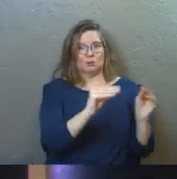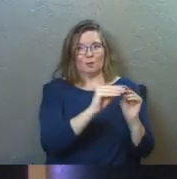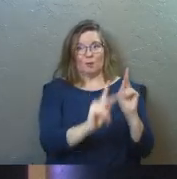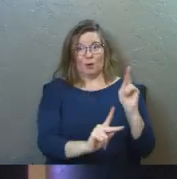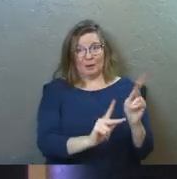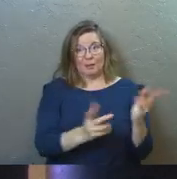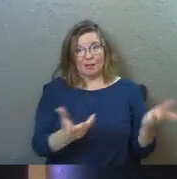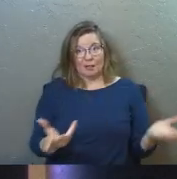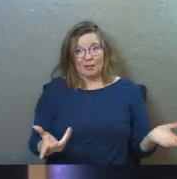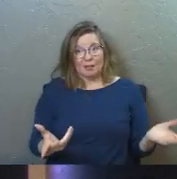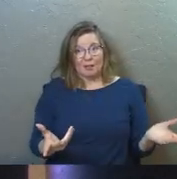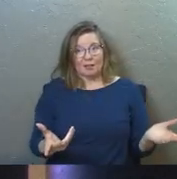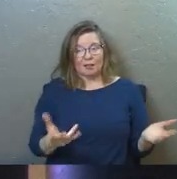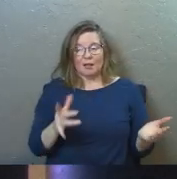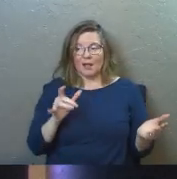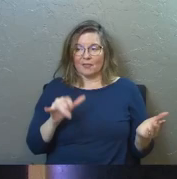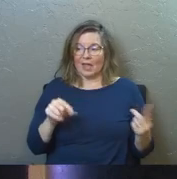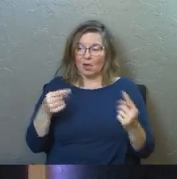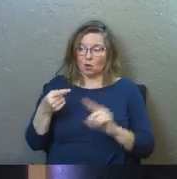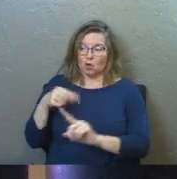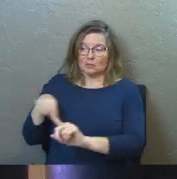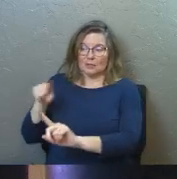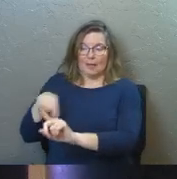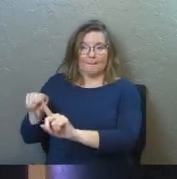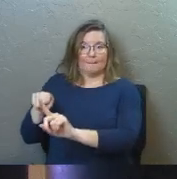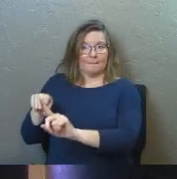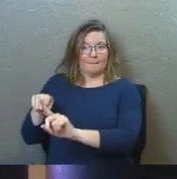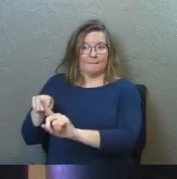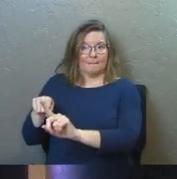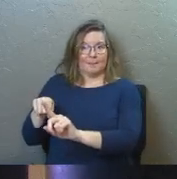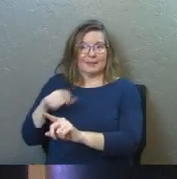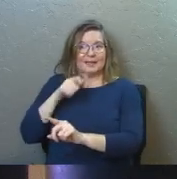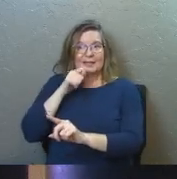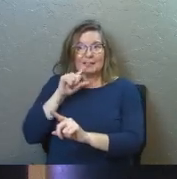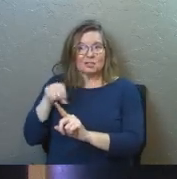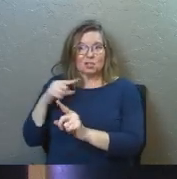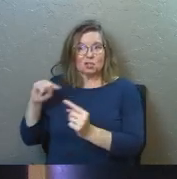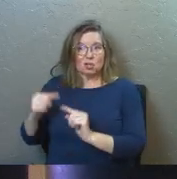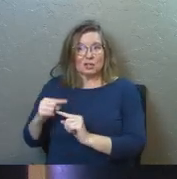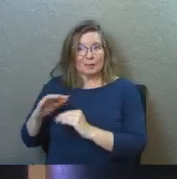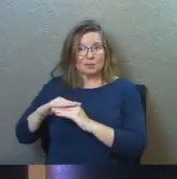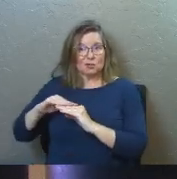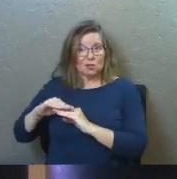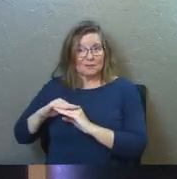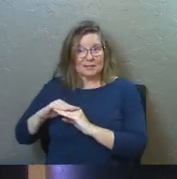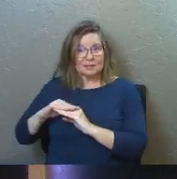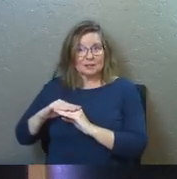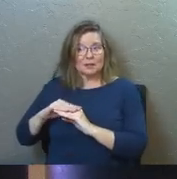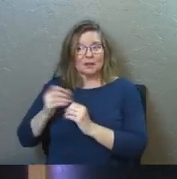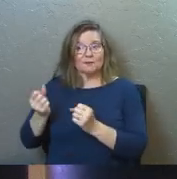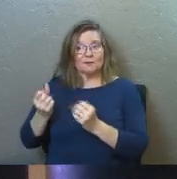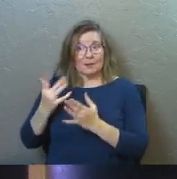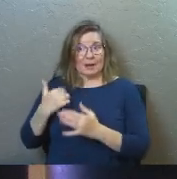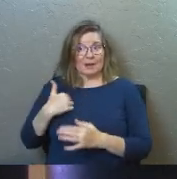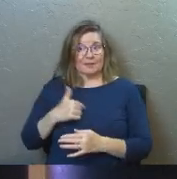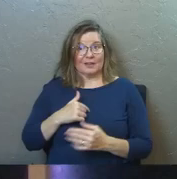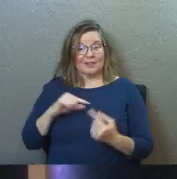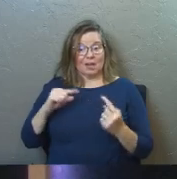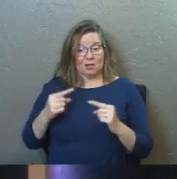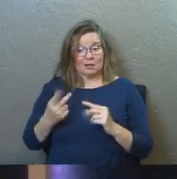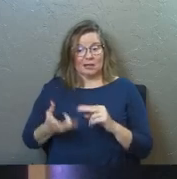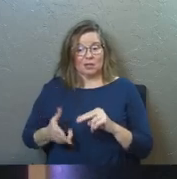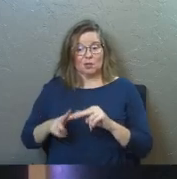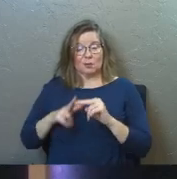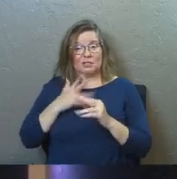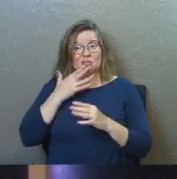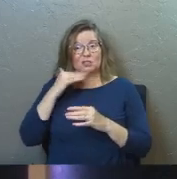yes? And that hurts them. And it doesn't just hurt them at a surface level. For many of us, that